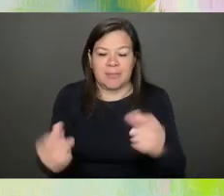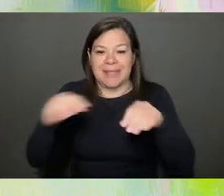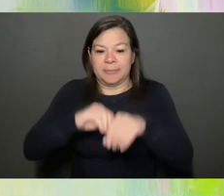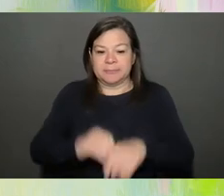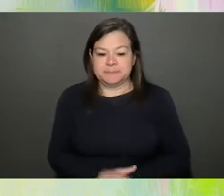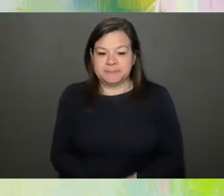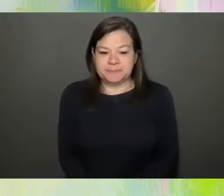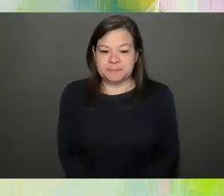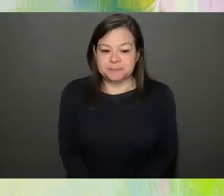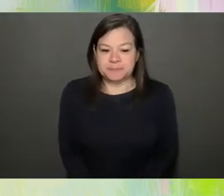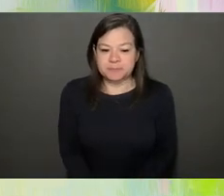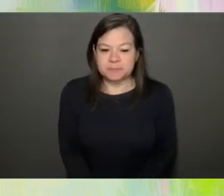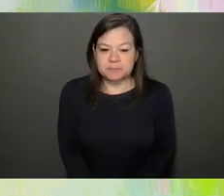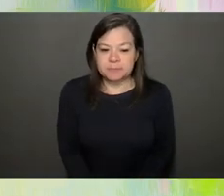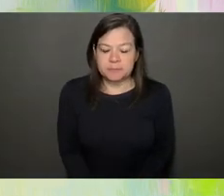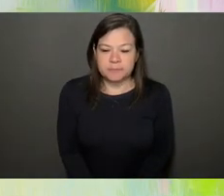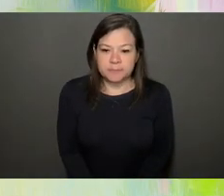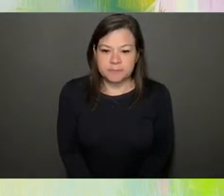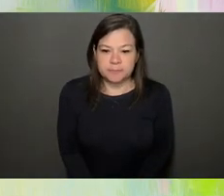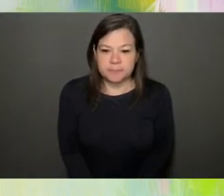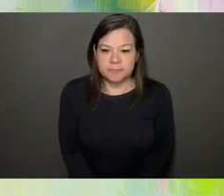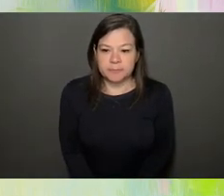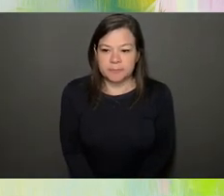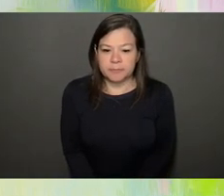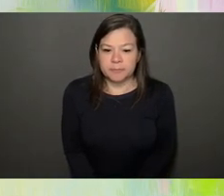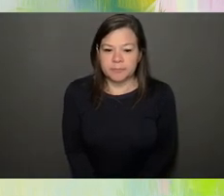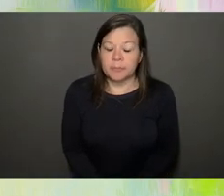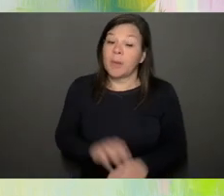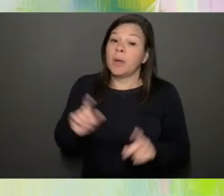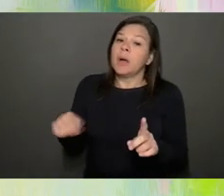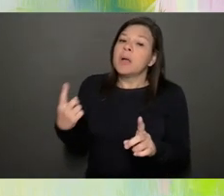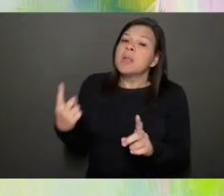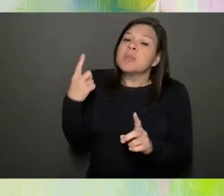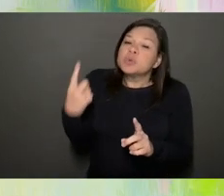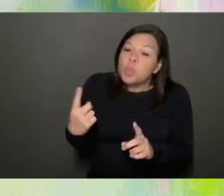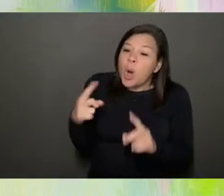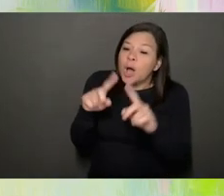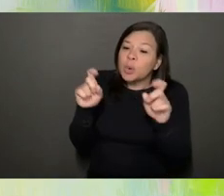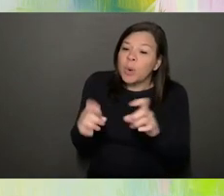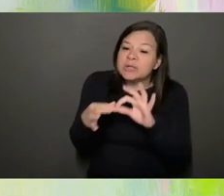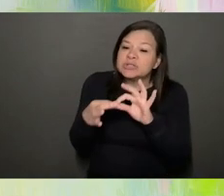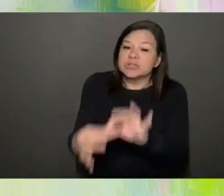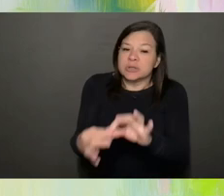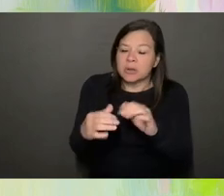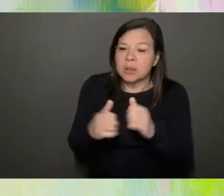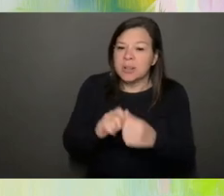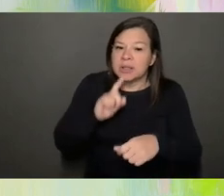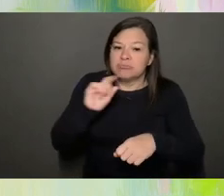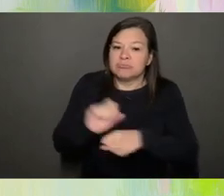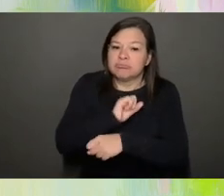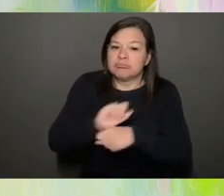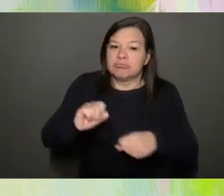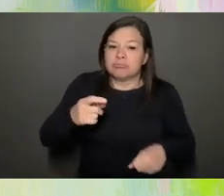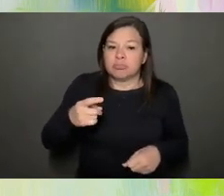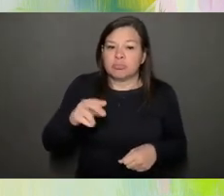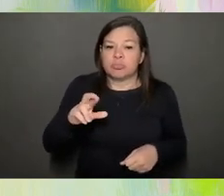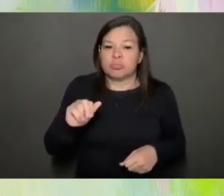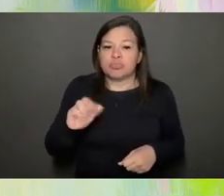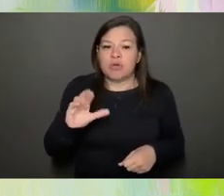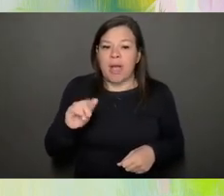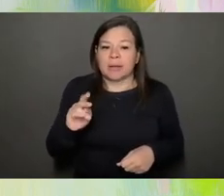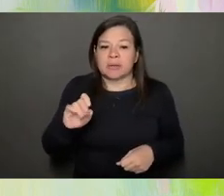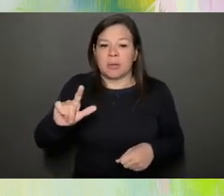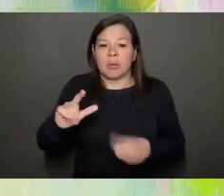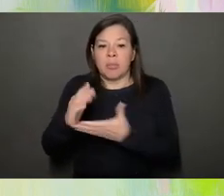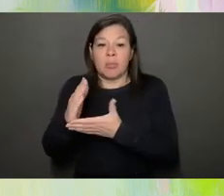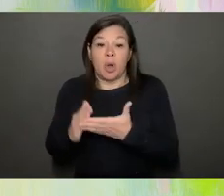let's see. Mel, there was one about just like the practical part of like your you might have a grant that includes